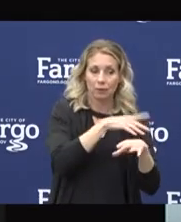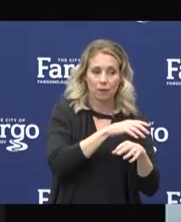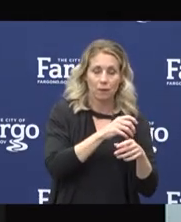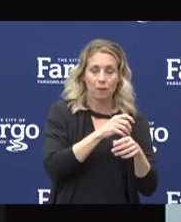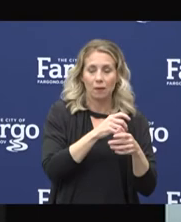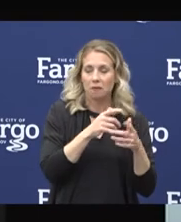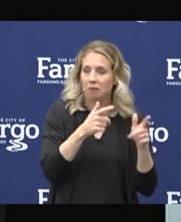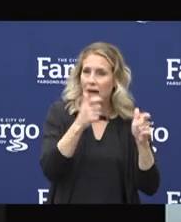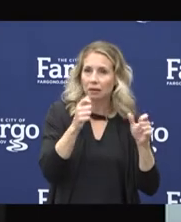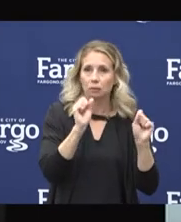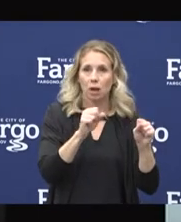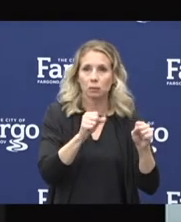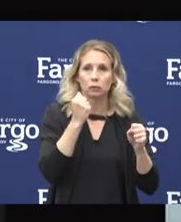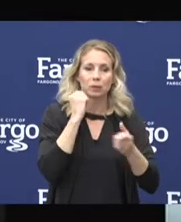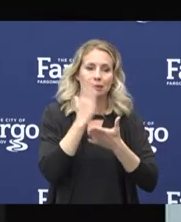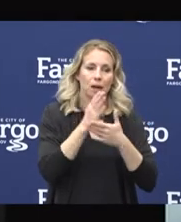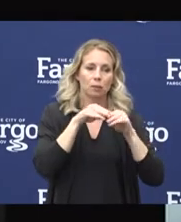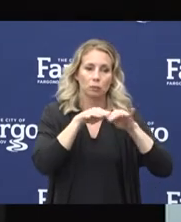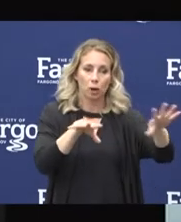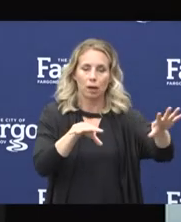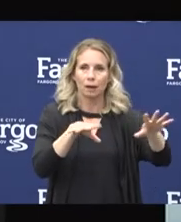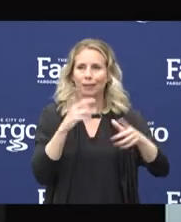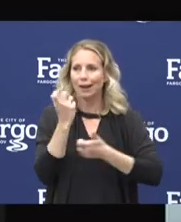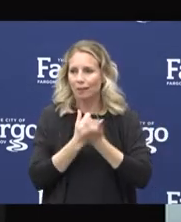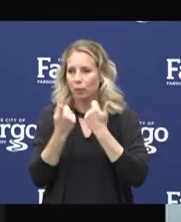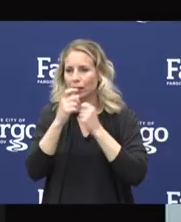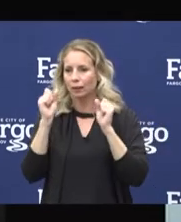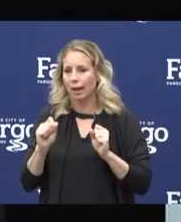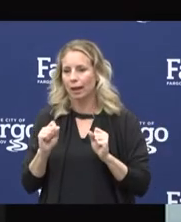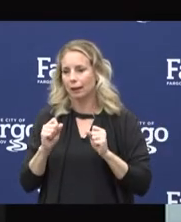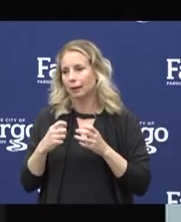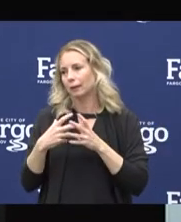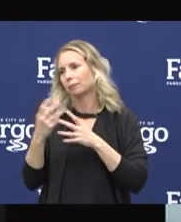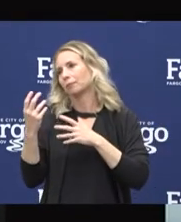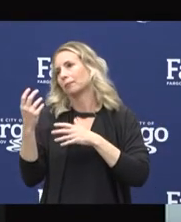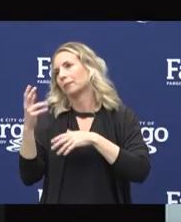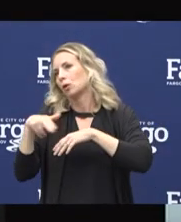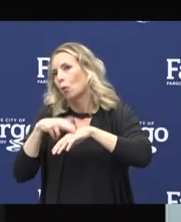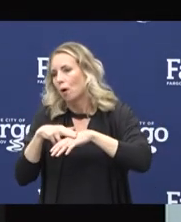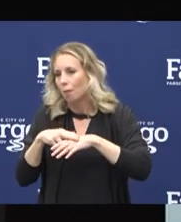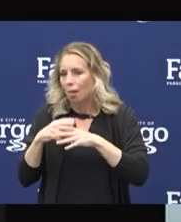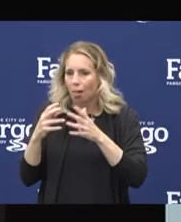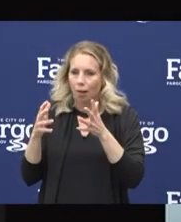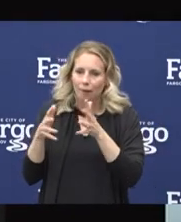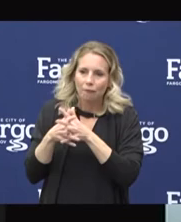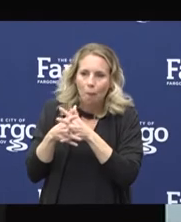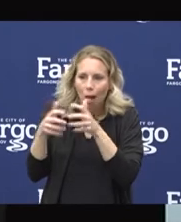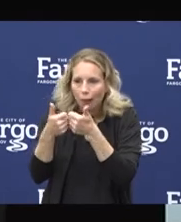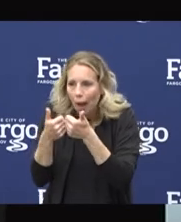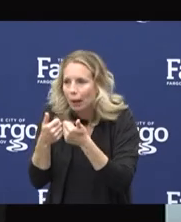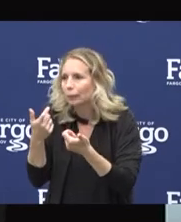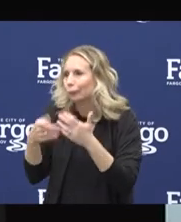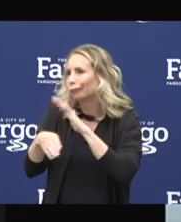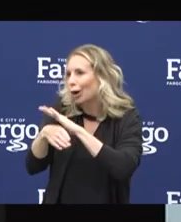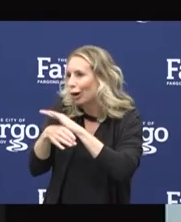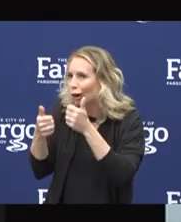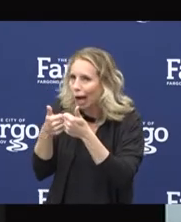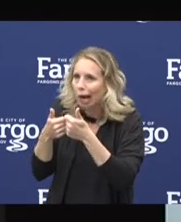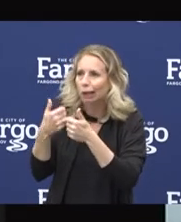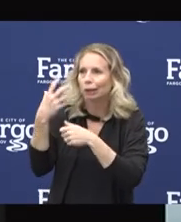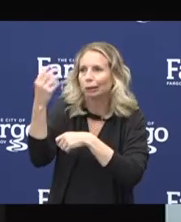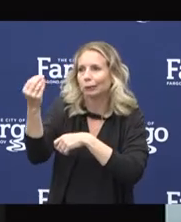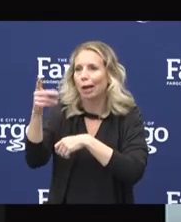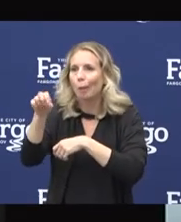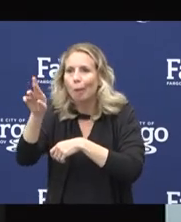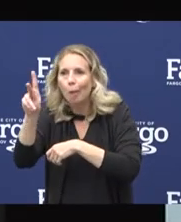let everyone get back to their normal play football games or soccer games or out in the park. So that